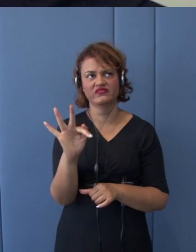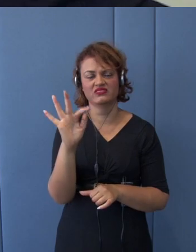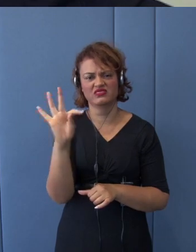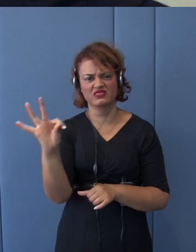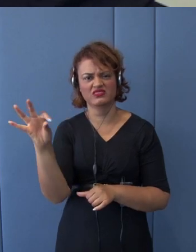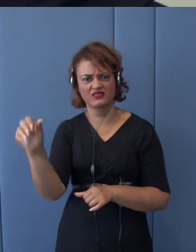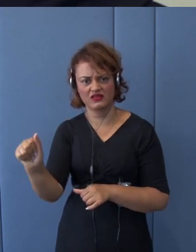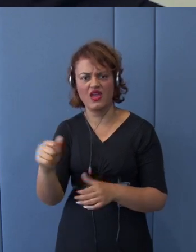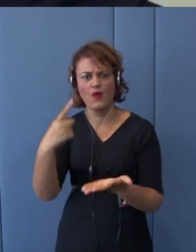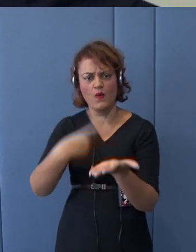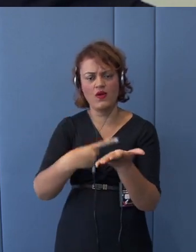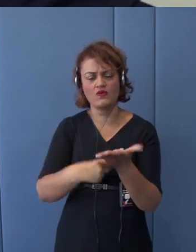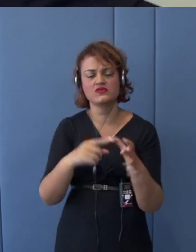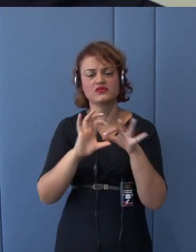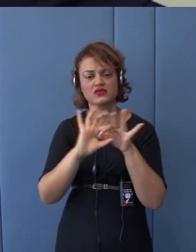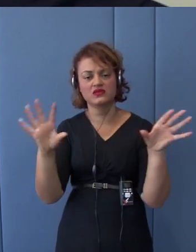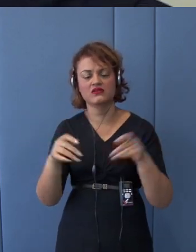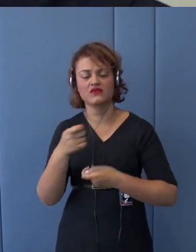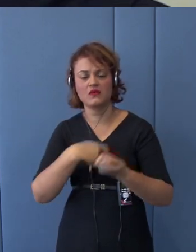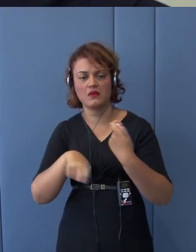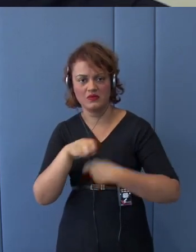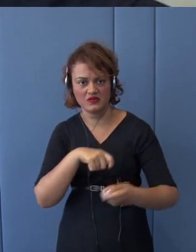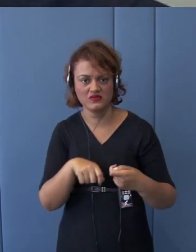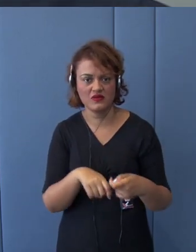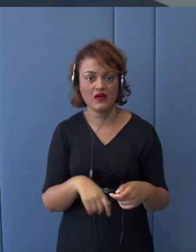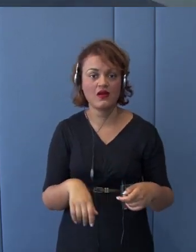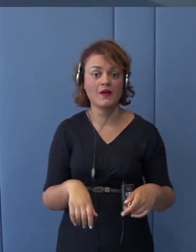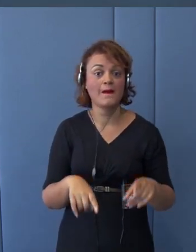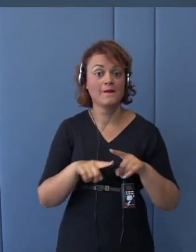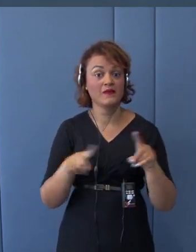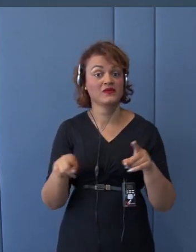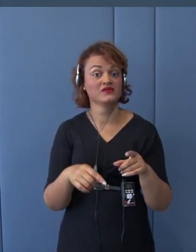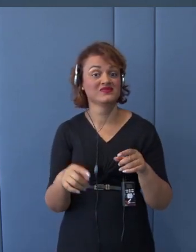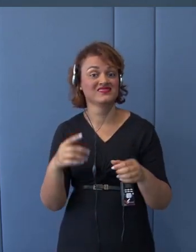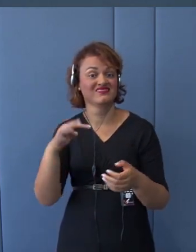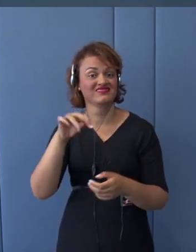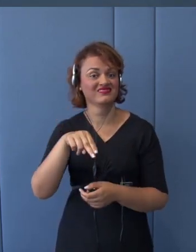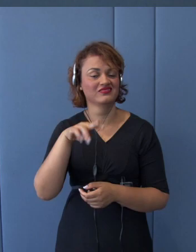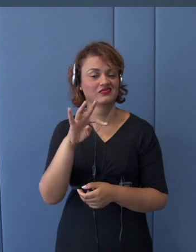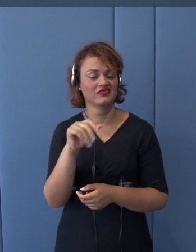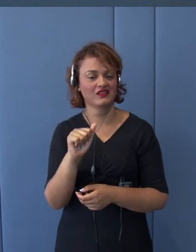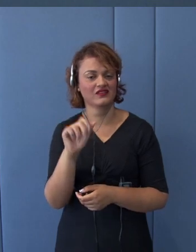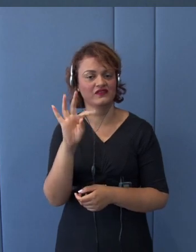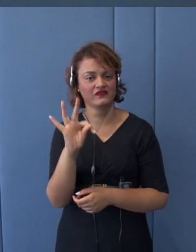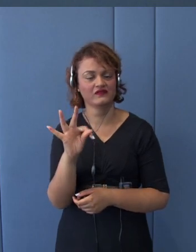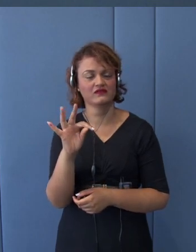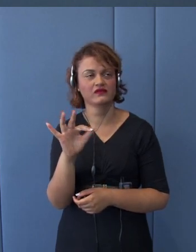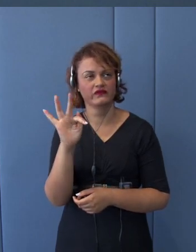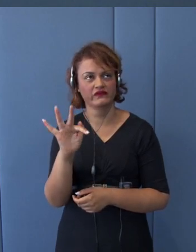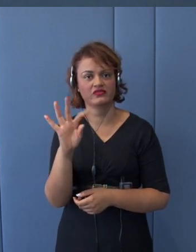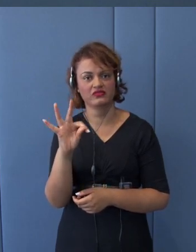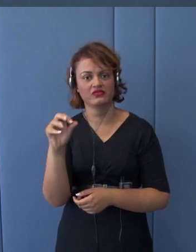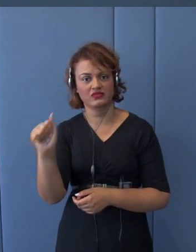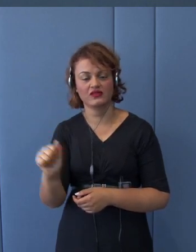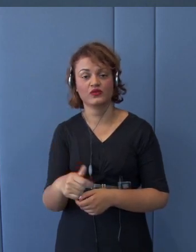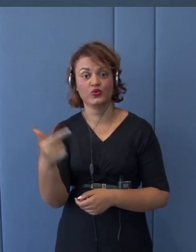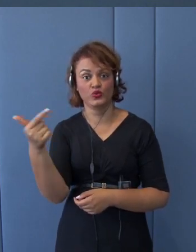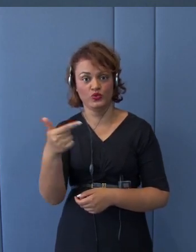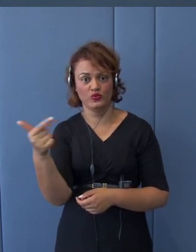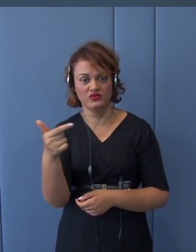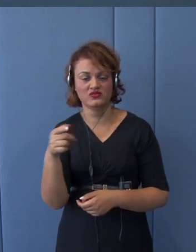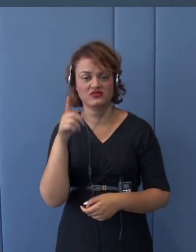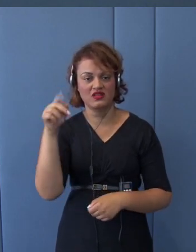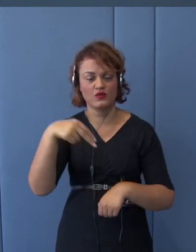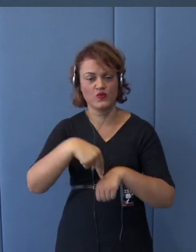But its version 2, that is called USMCA, no longer holds F. The sign